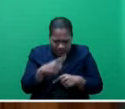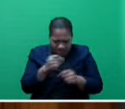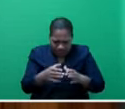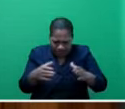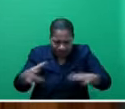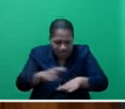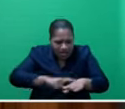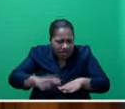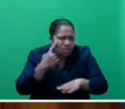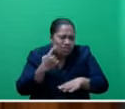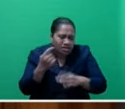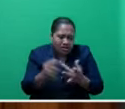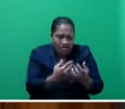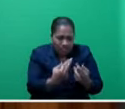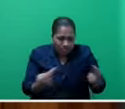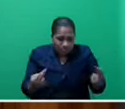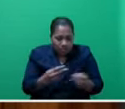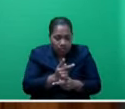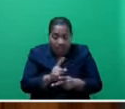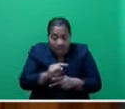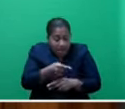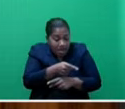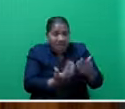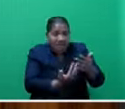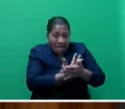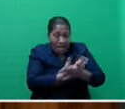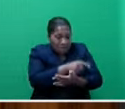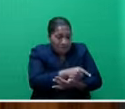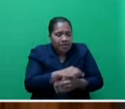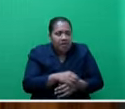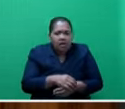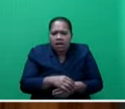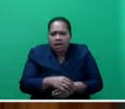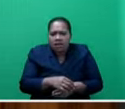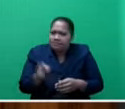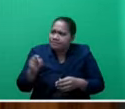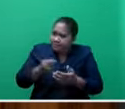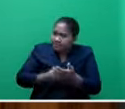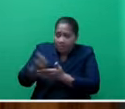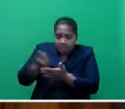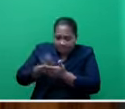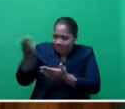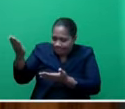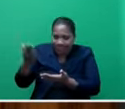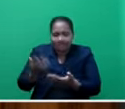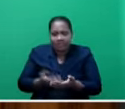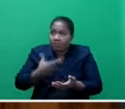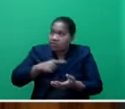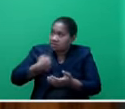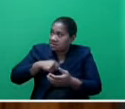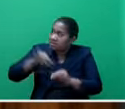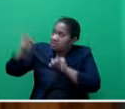and other resources to produce, compared to hemp, but they also affect our balance of payments, given we import them